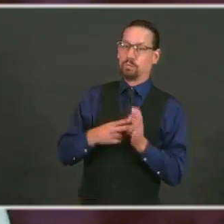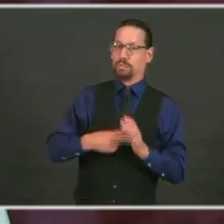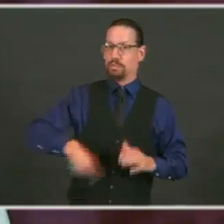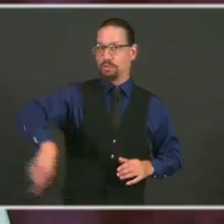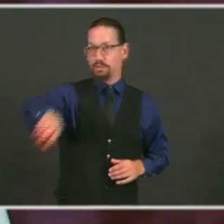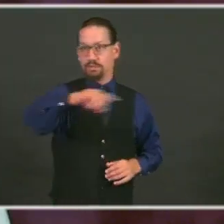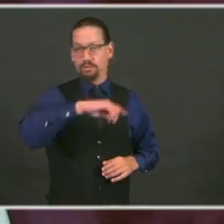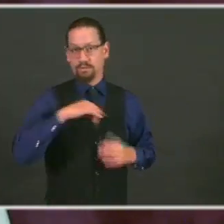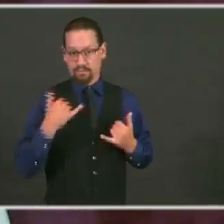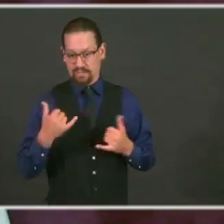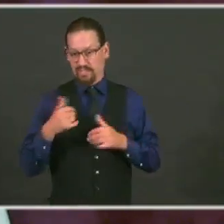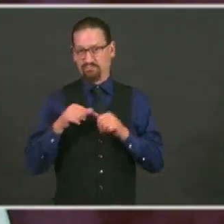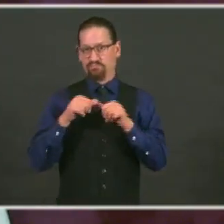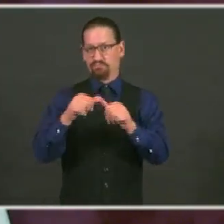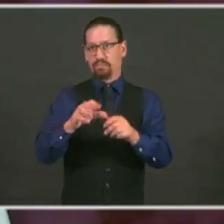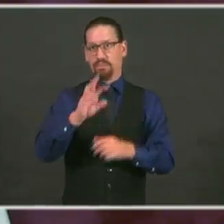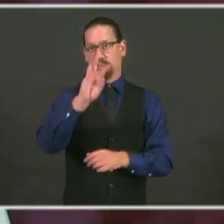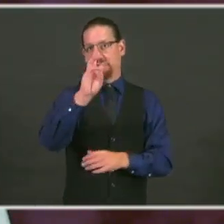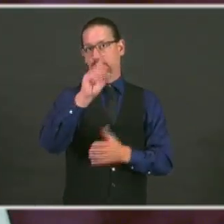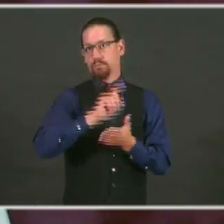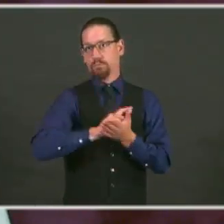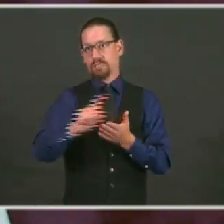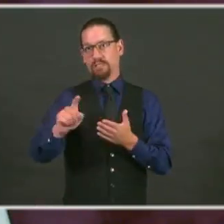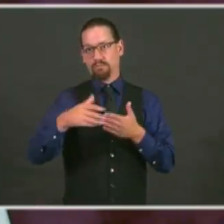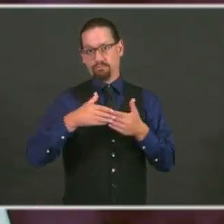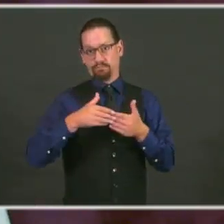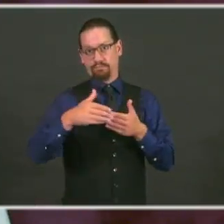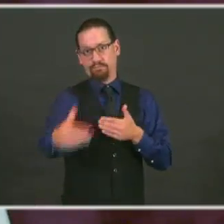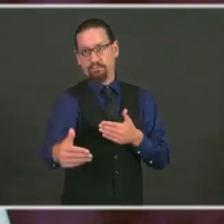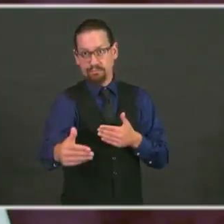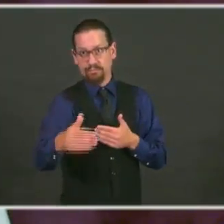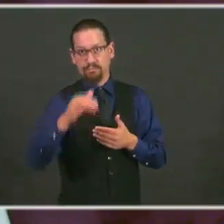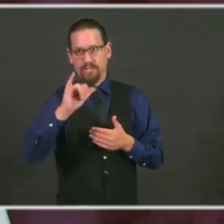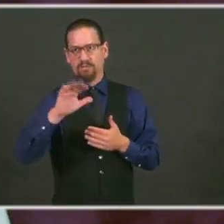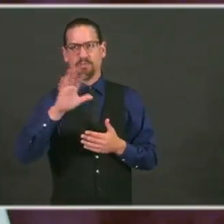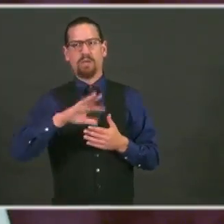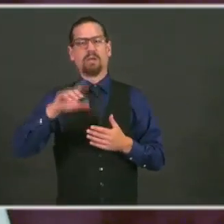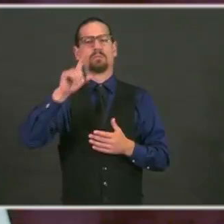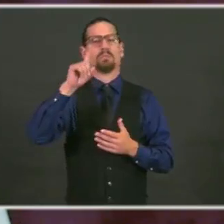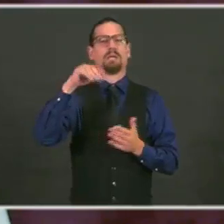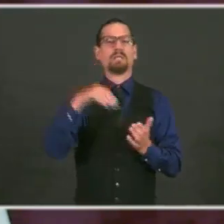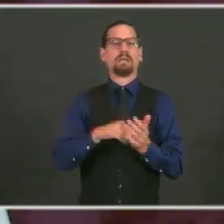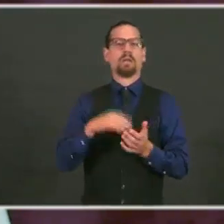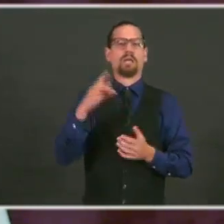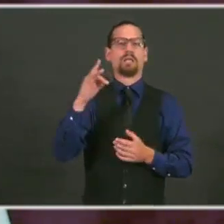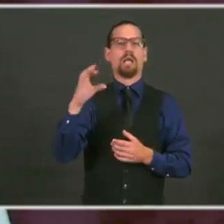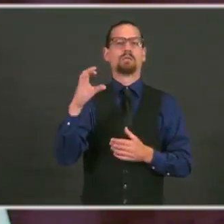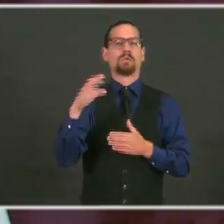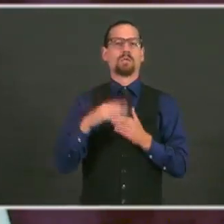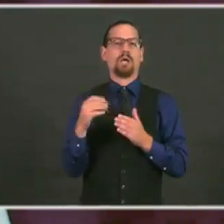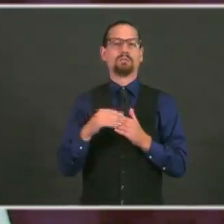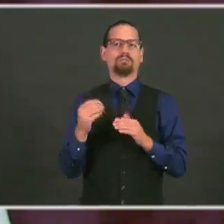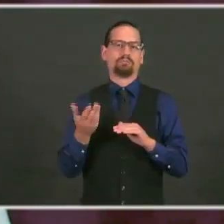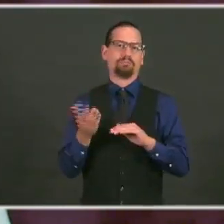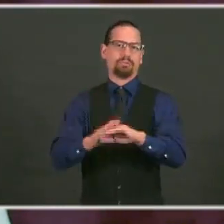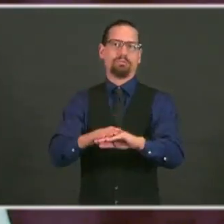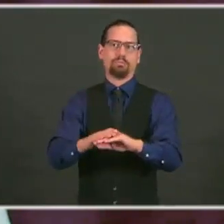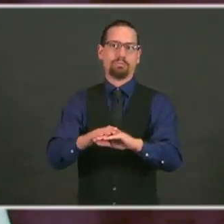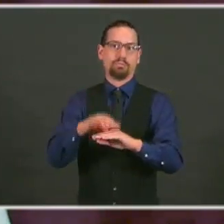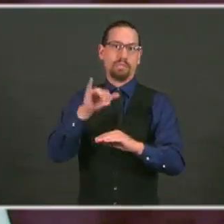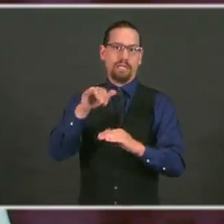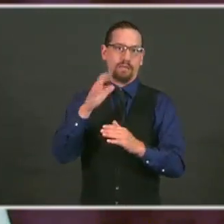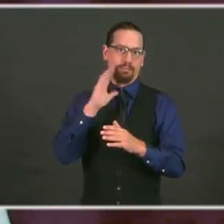six-week period, you'll be eligible for a total of $1,800, and I hope that helps you make ends meet.